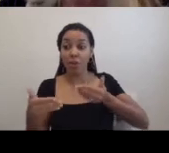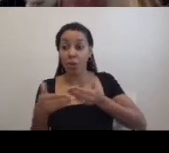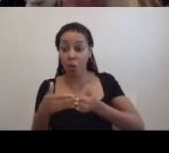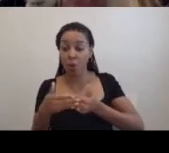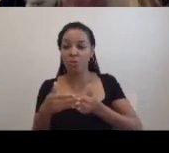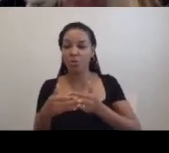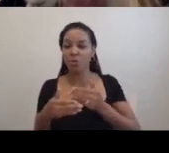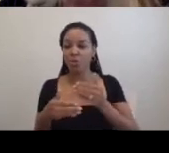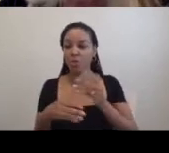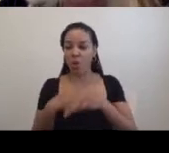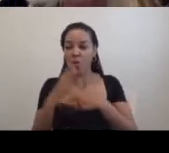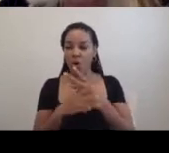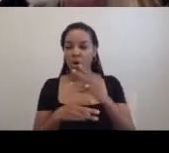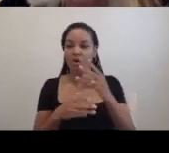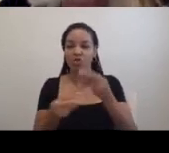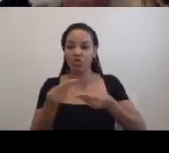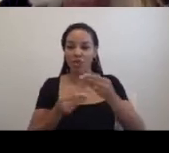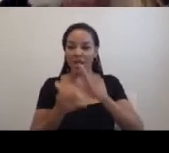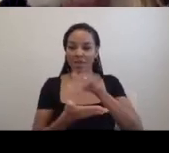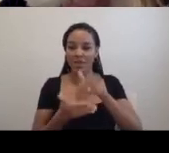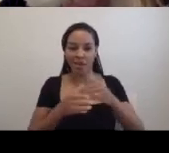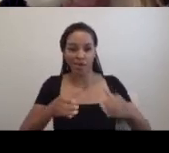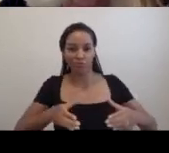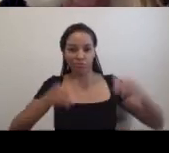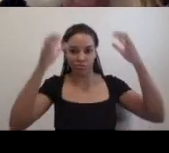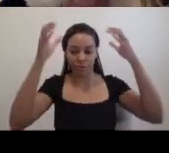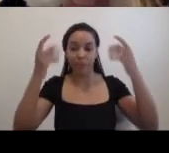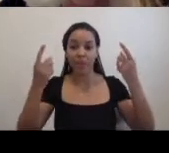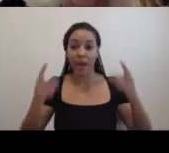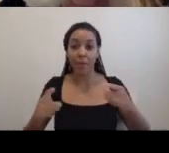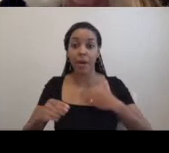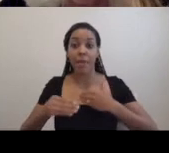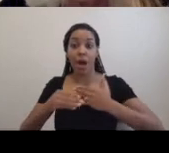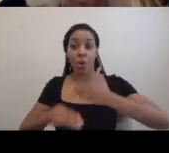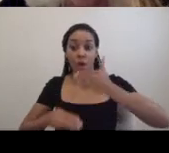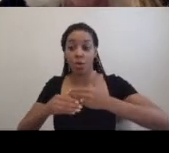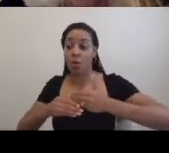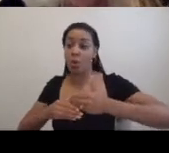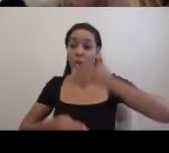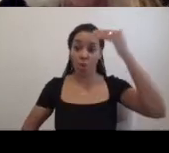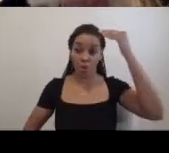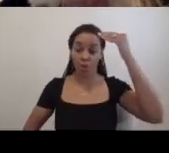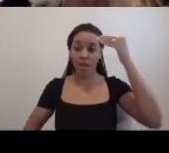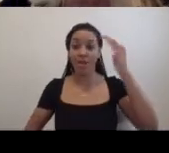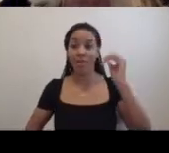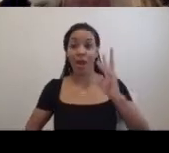I had left my window open. So the death deadly and death filled white dust covered